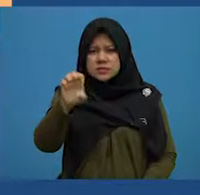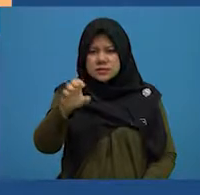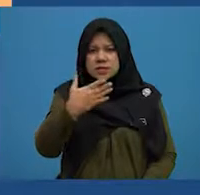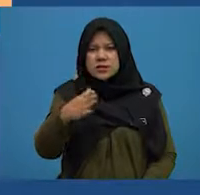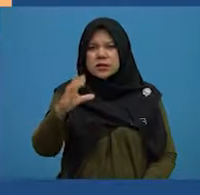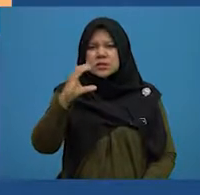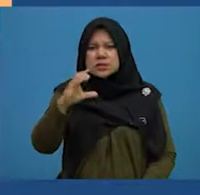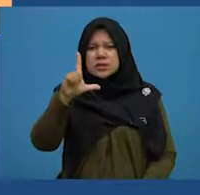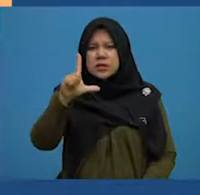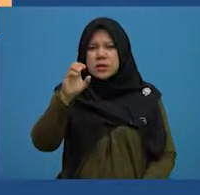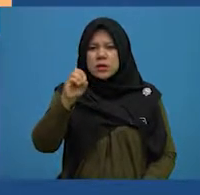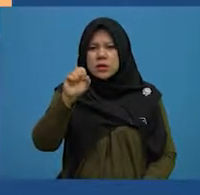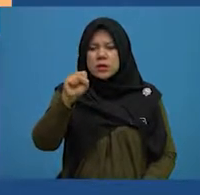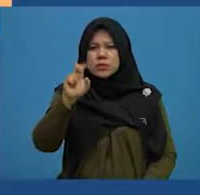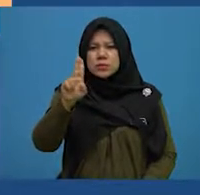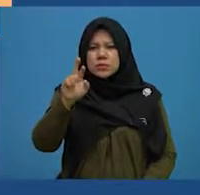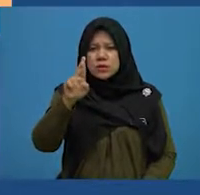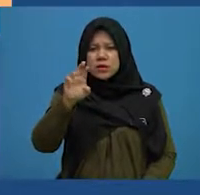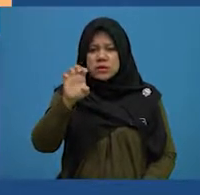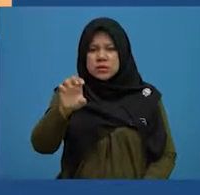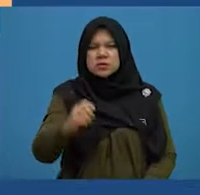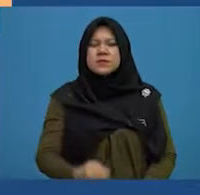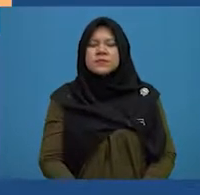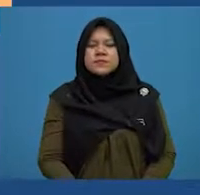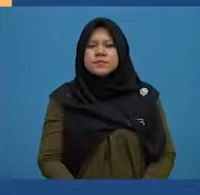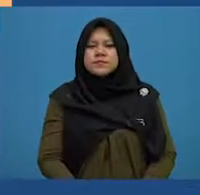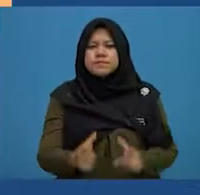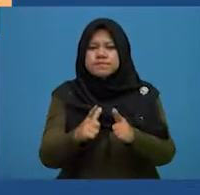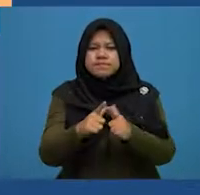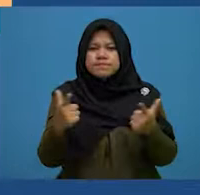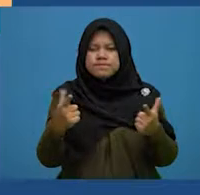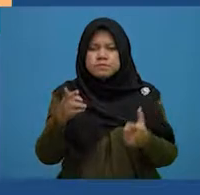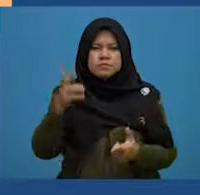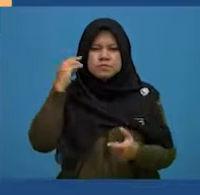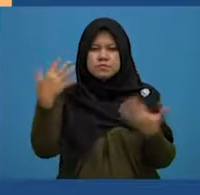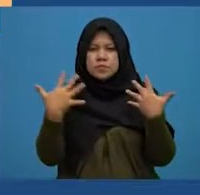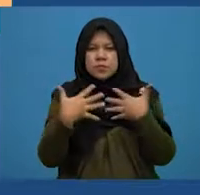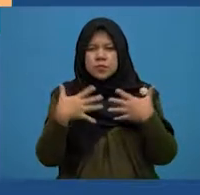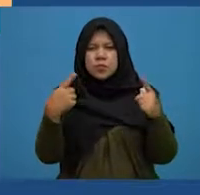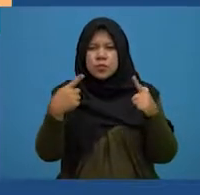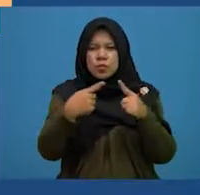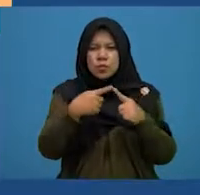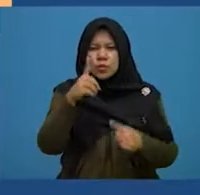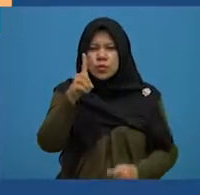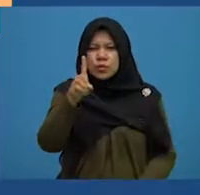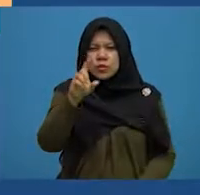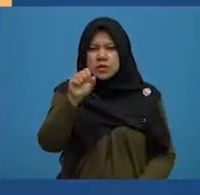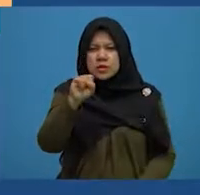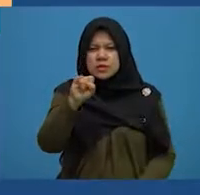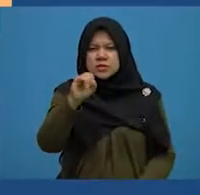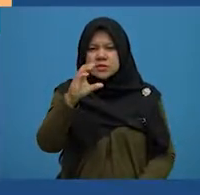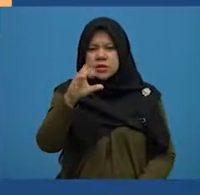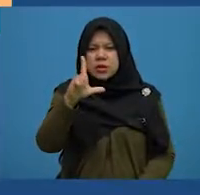Let's look at the sample sentence. Others were afraid to disclose the rejection